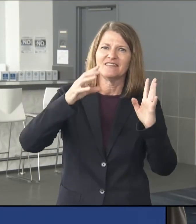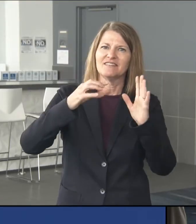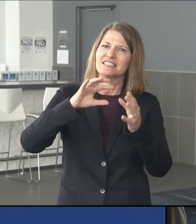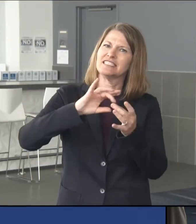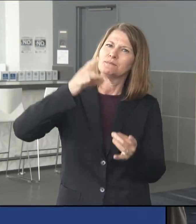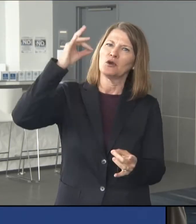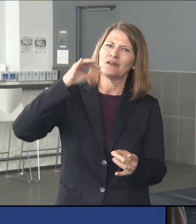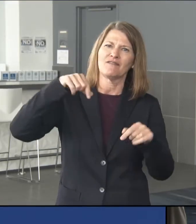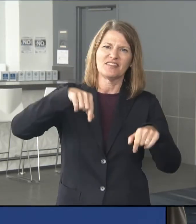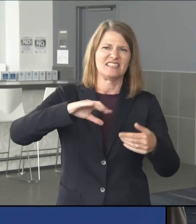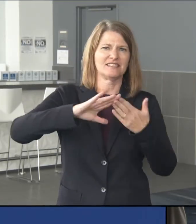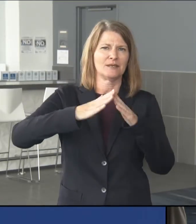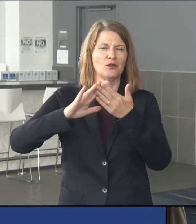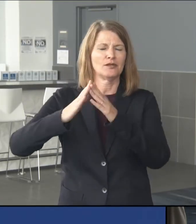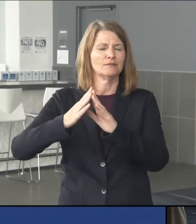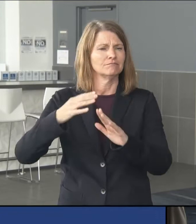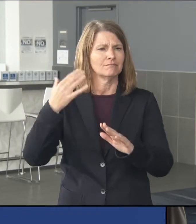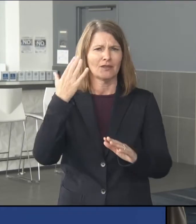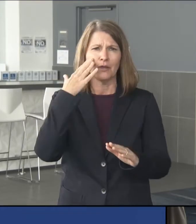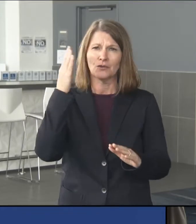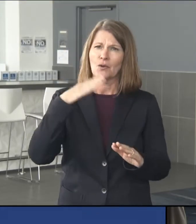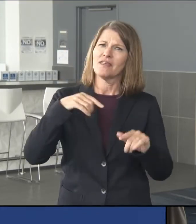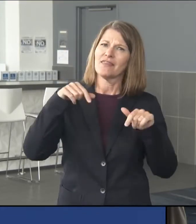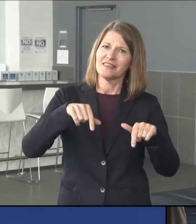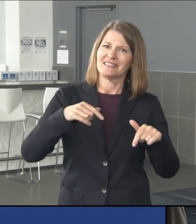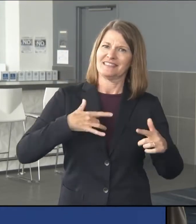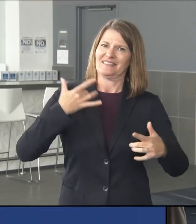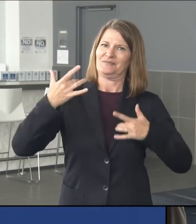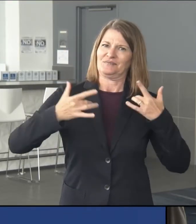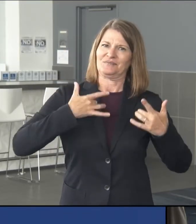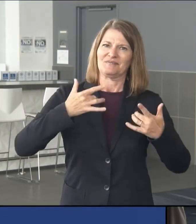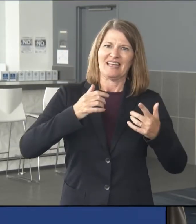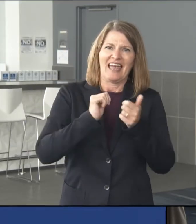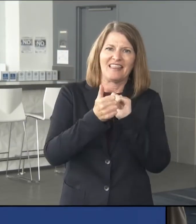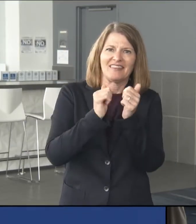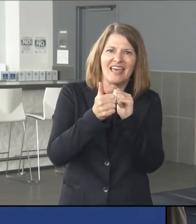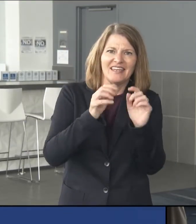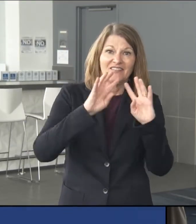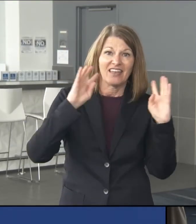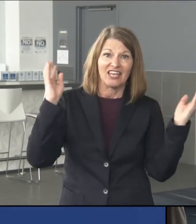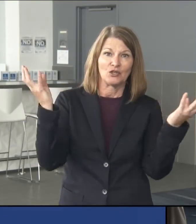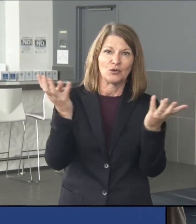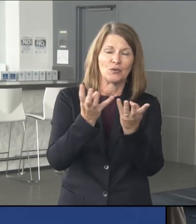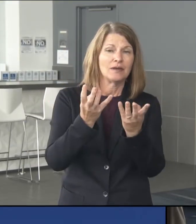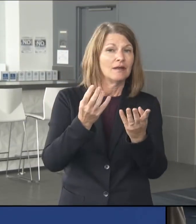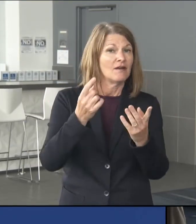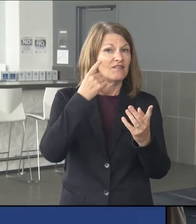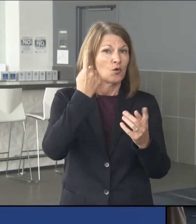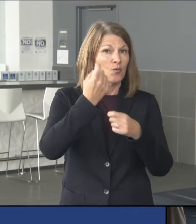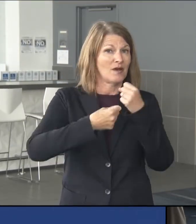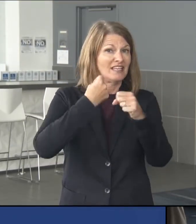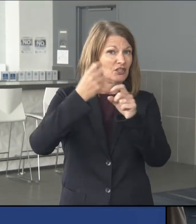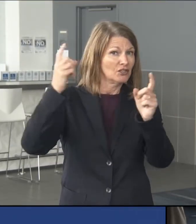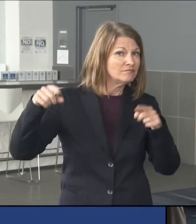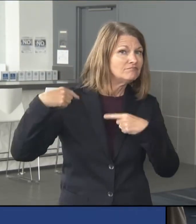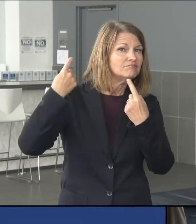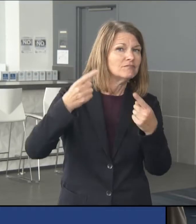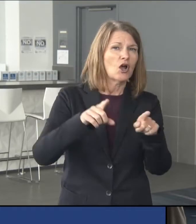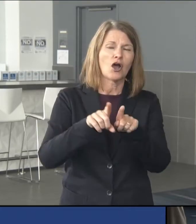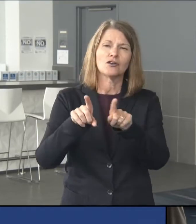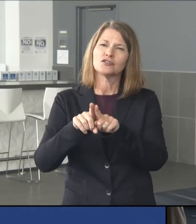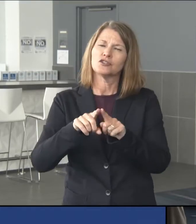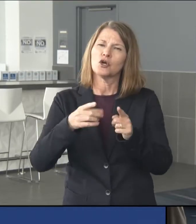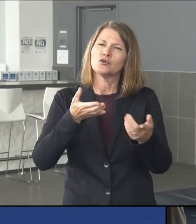While we know it's a thrilling athletic venue, over the past year, it has also served as a COVID